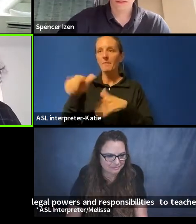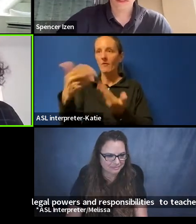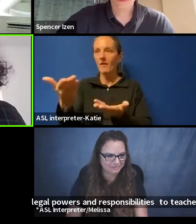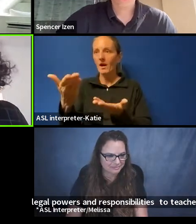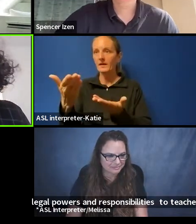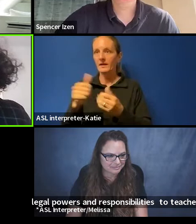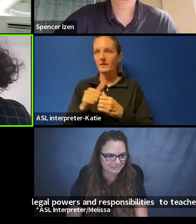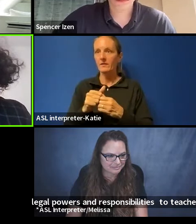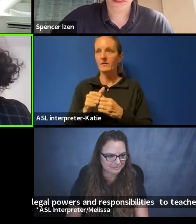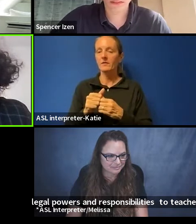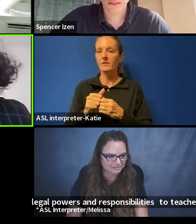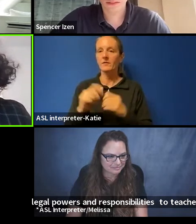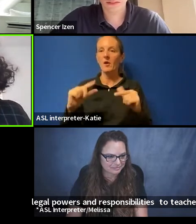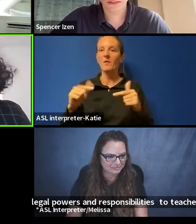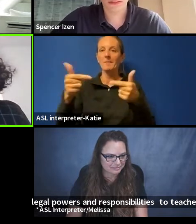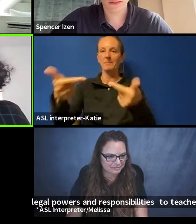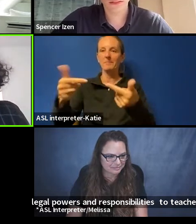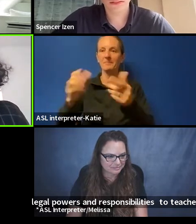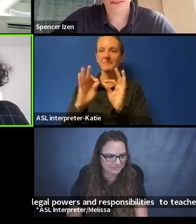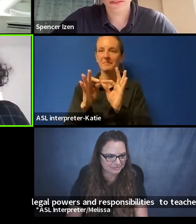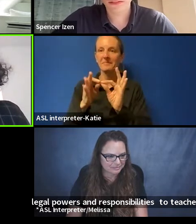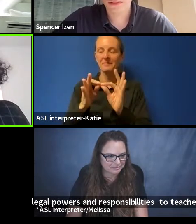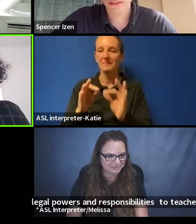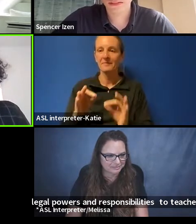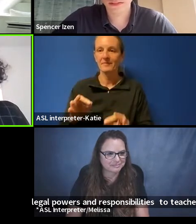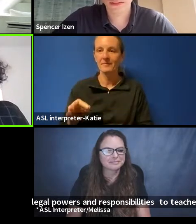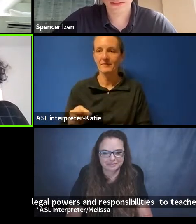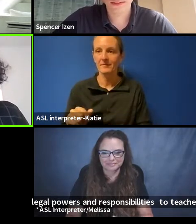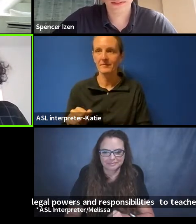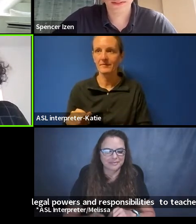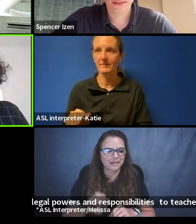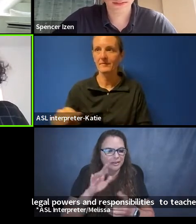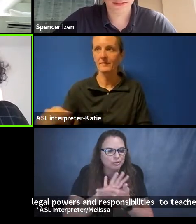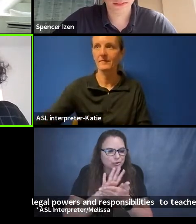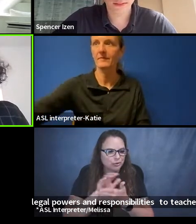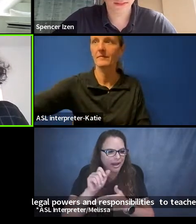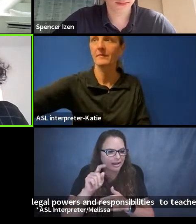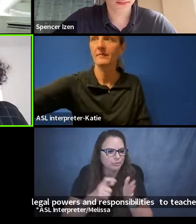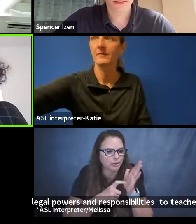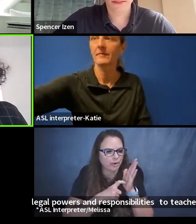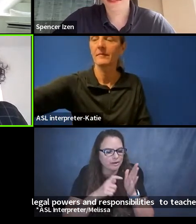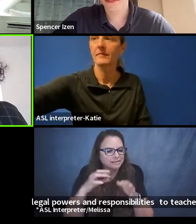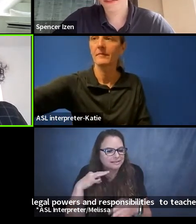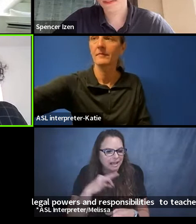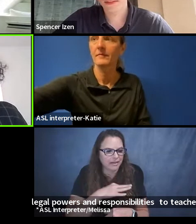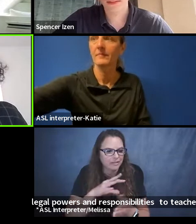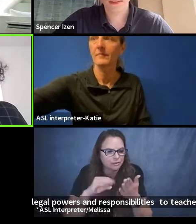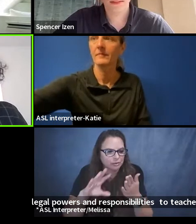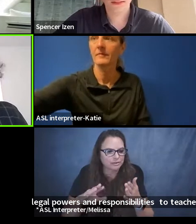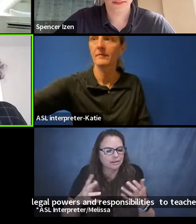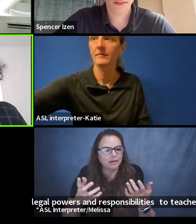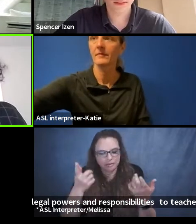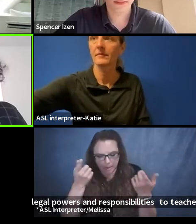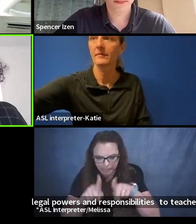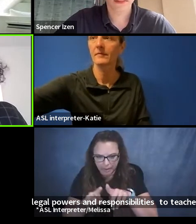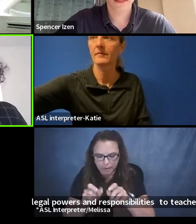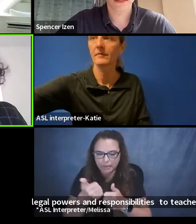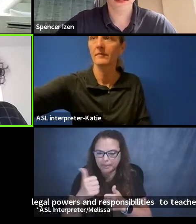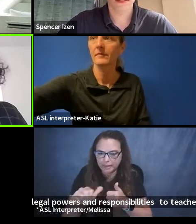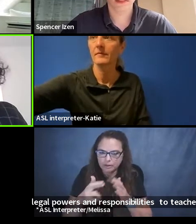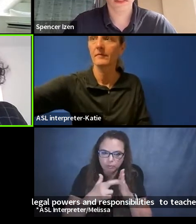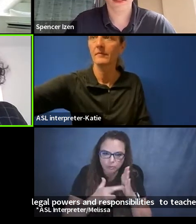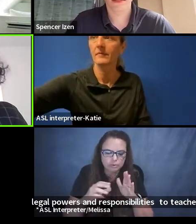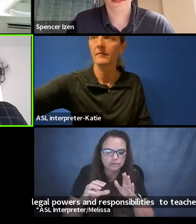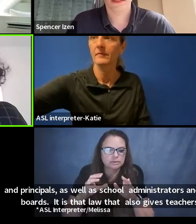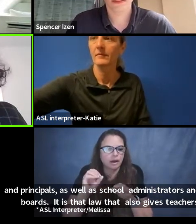environment. The school act also requires that the staff and students comply with any rules or codes of conduct established by the